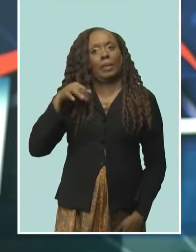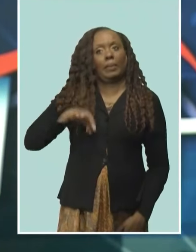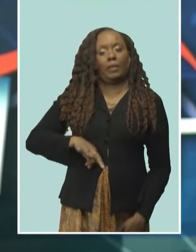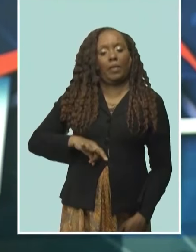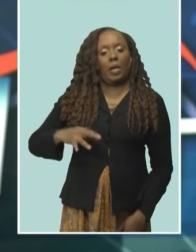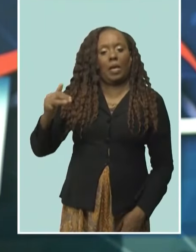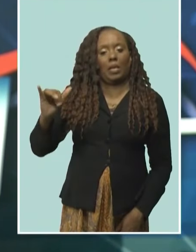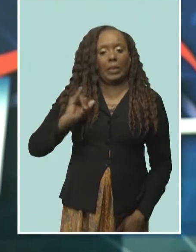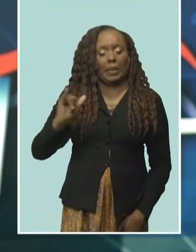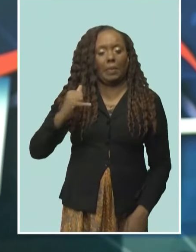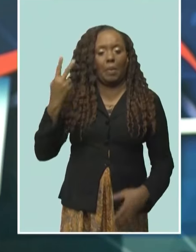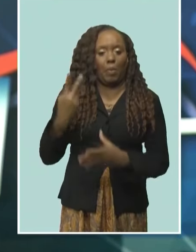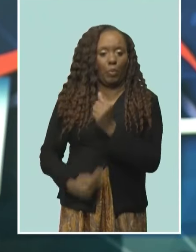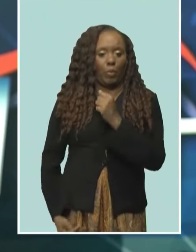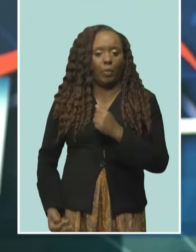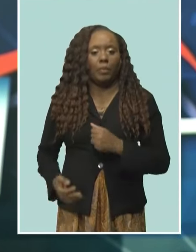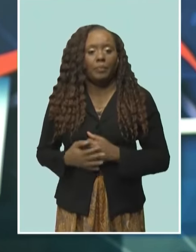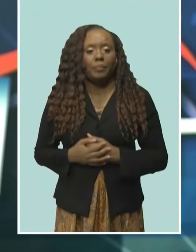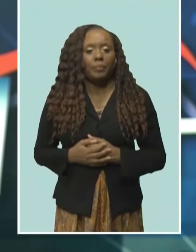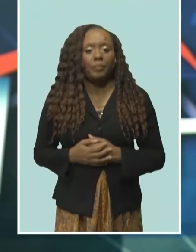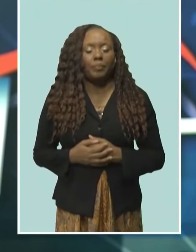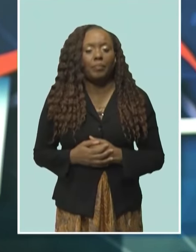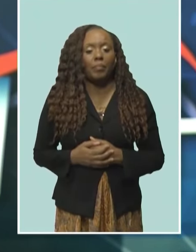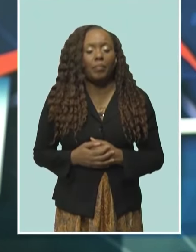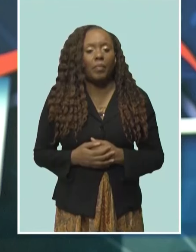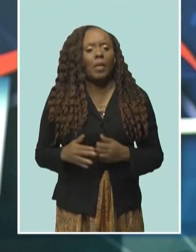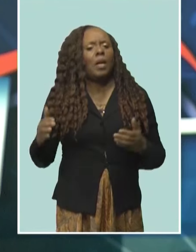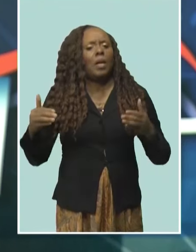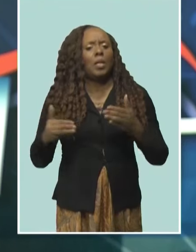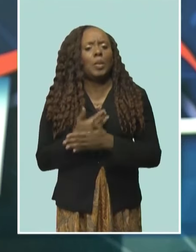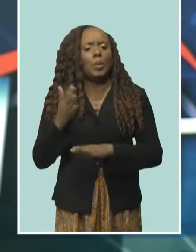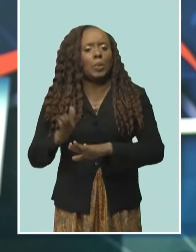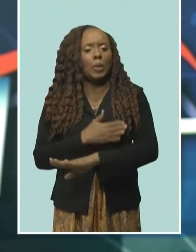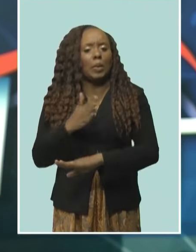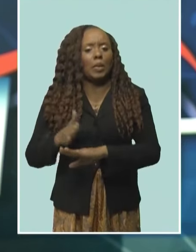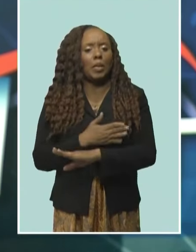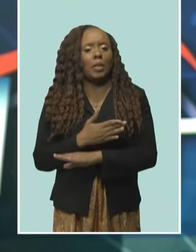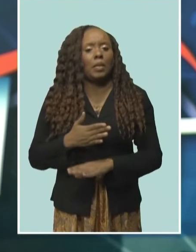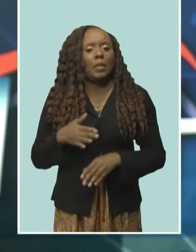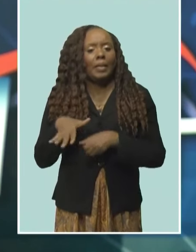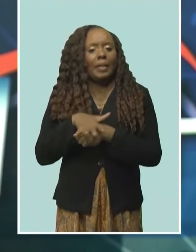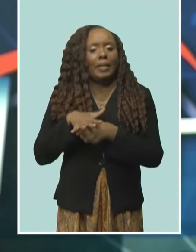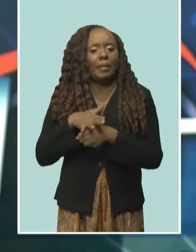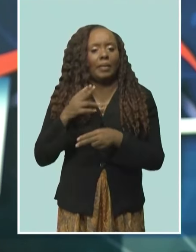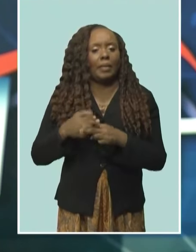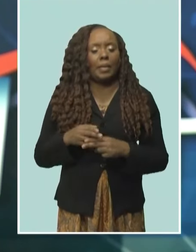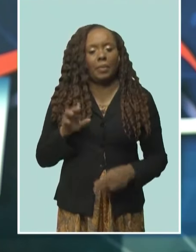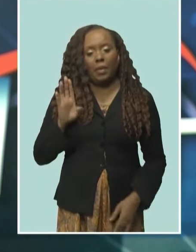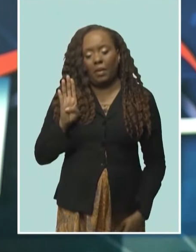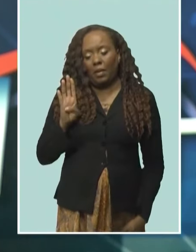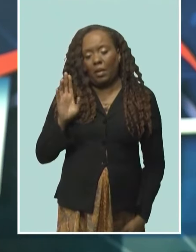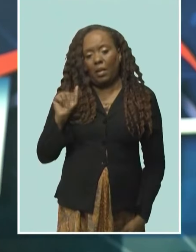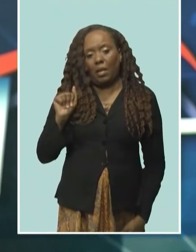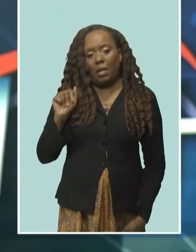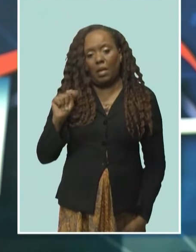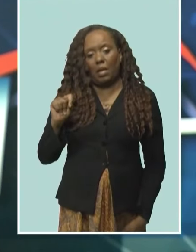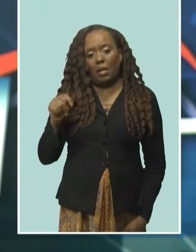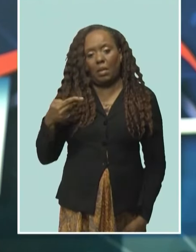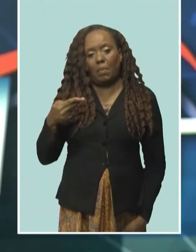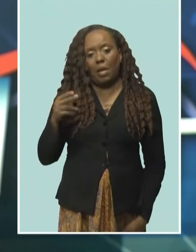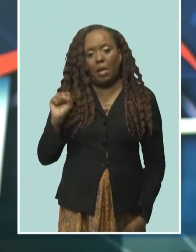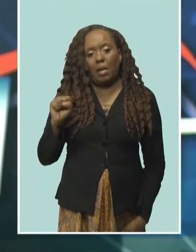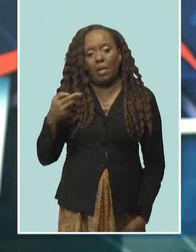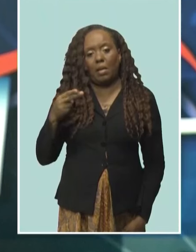Mixed reactions tonight regarding a new development in Bathsheba St. Joseph, which is the focus of an online petition. The petition is